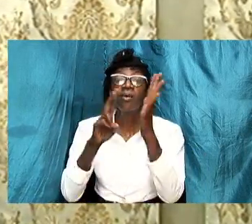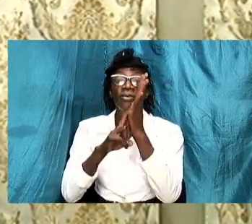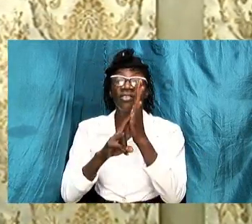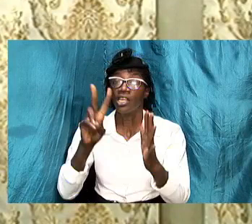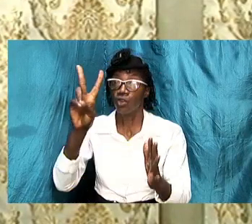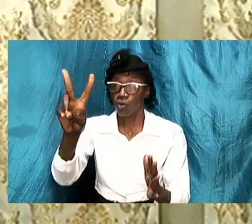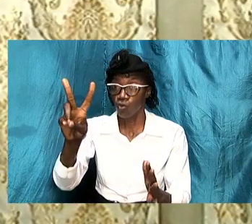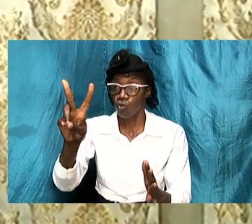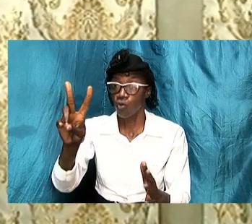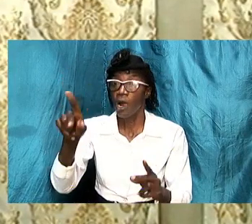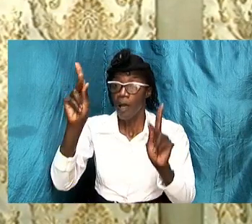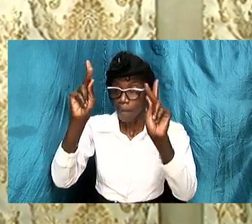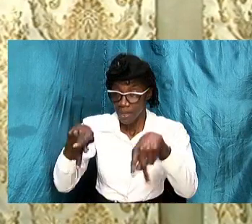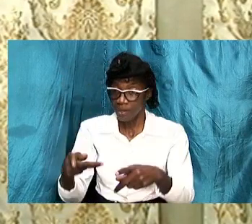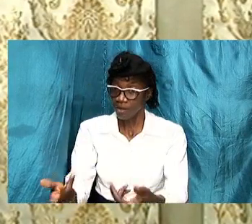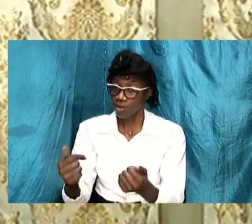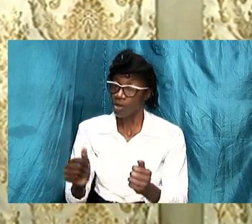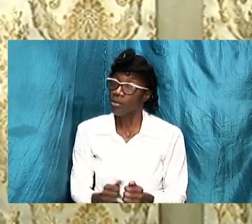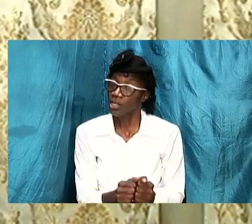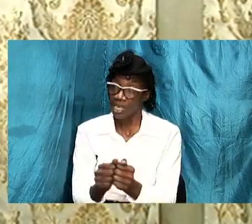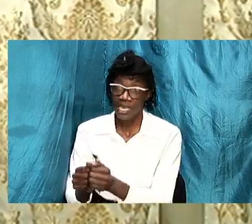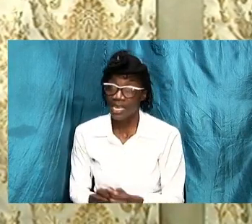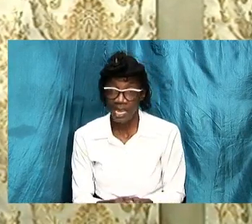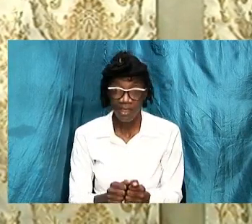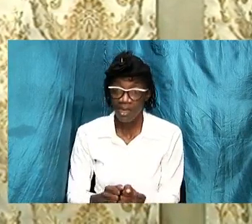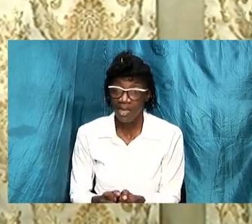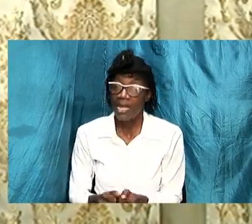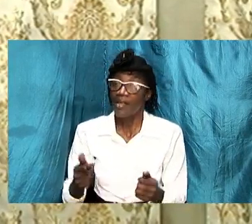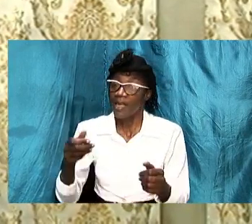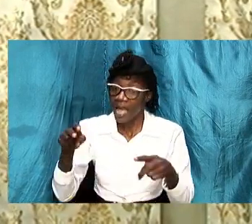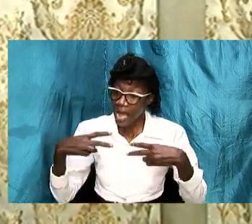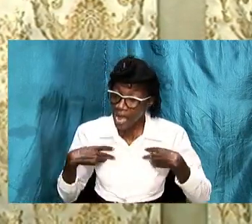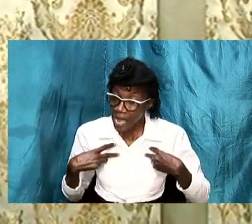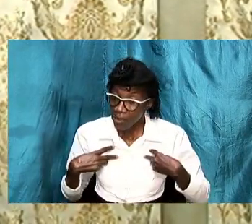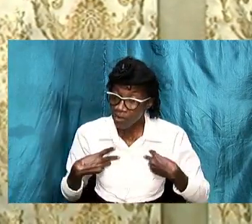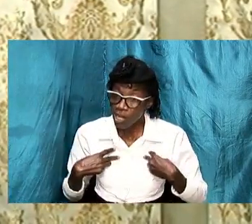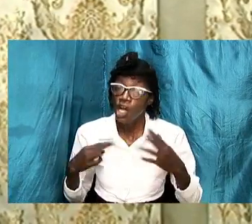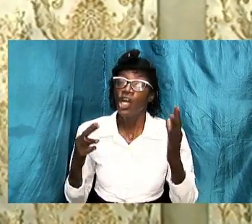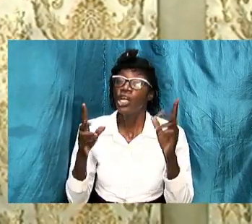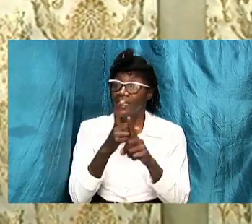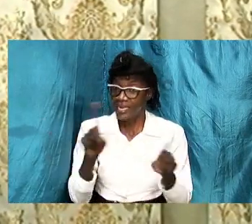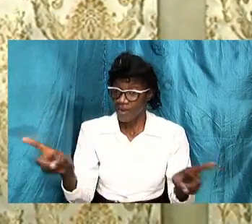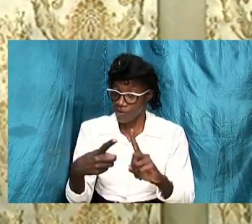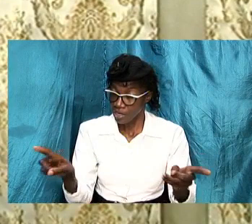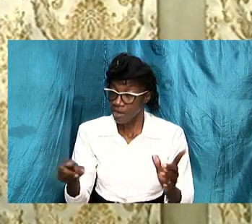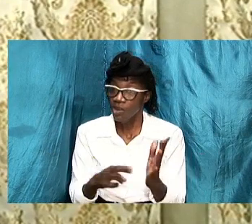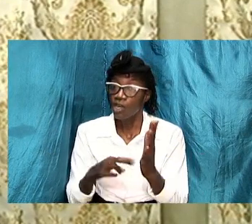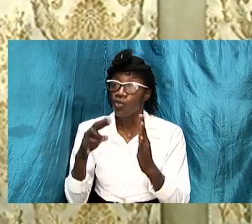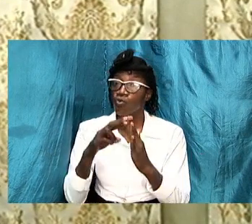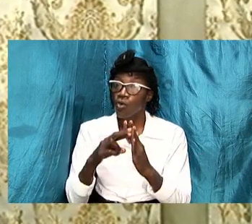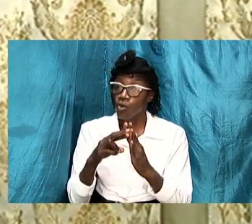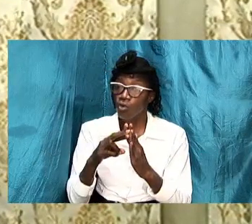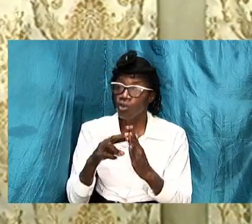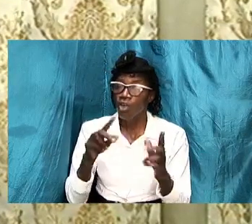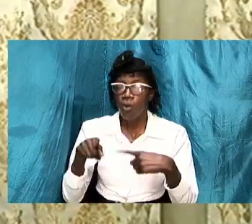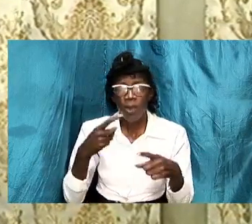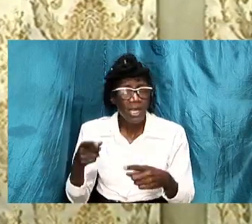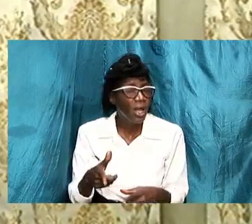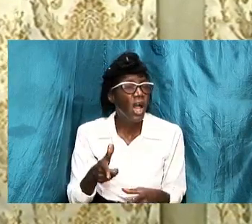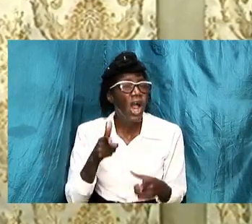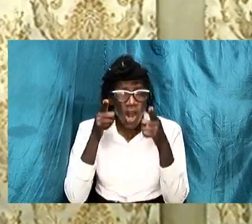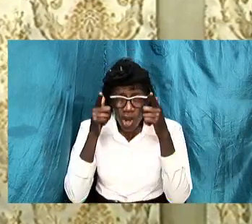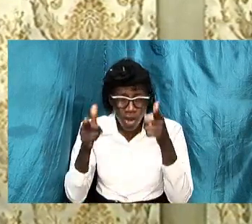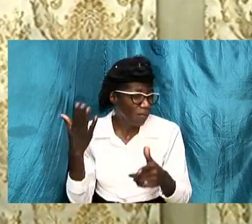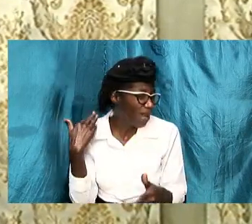coming together so we each have certain roles to play and when we rehearse at some point later